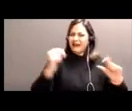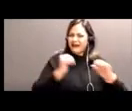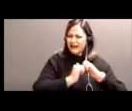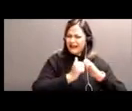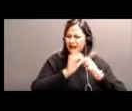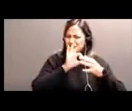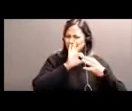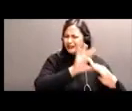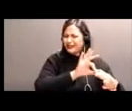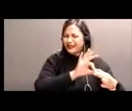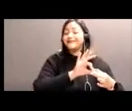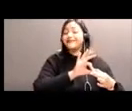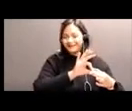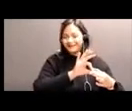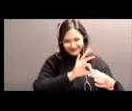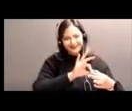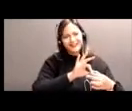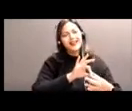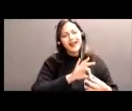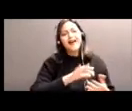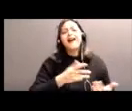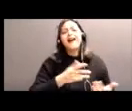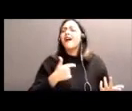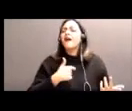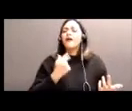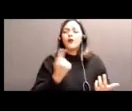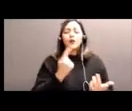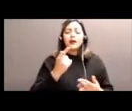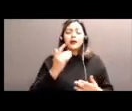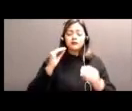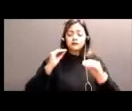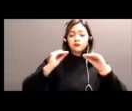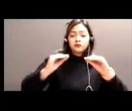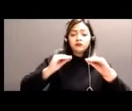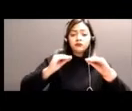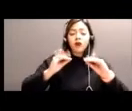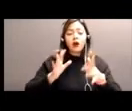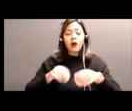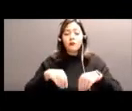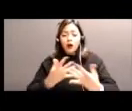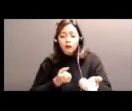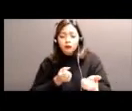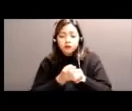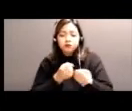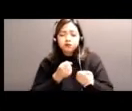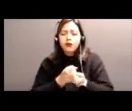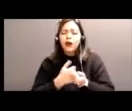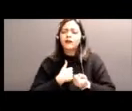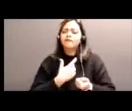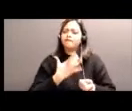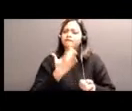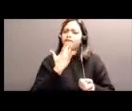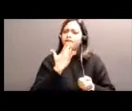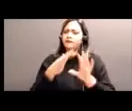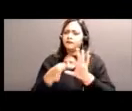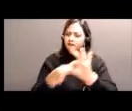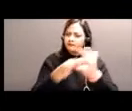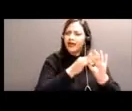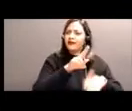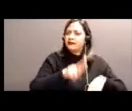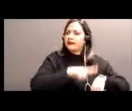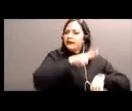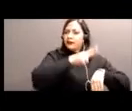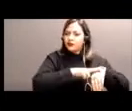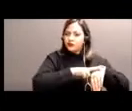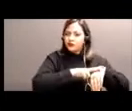what I'm giving a lesson or support or relating it to nature or something that was brought to